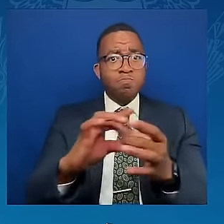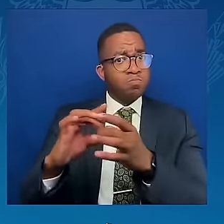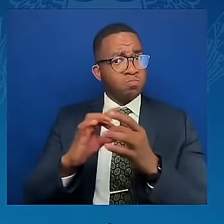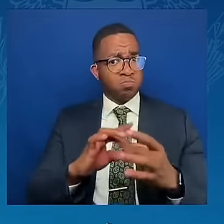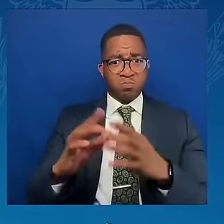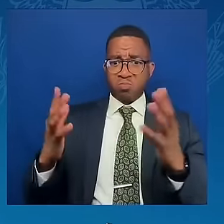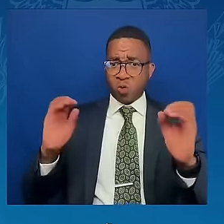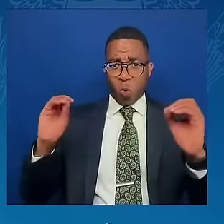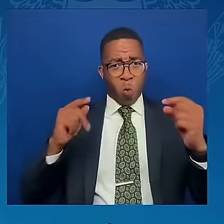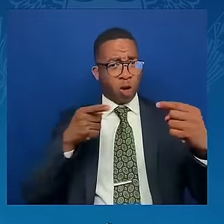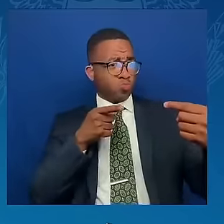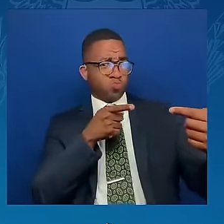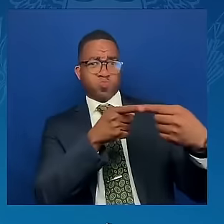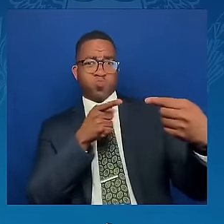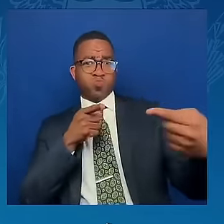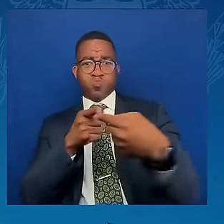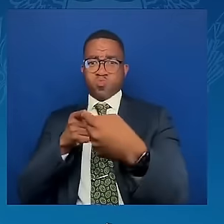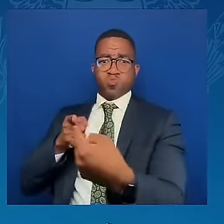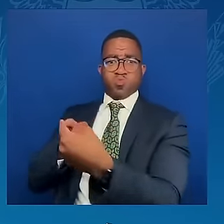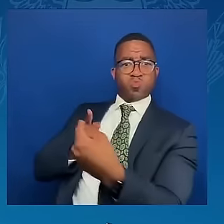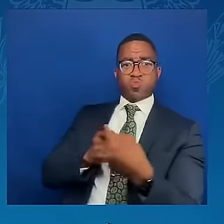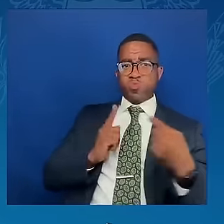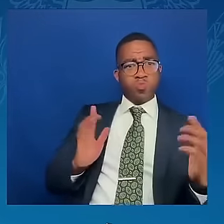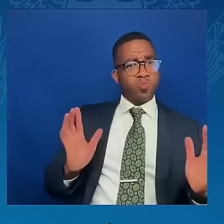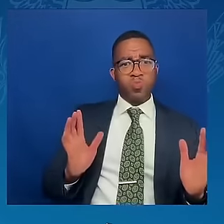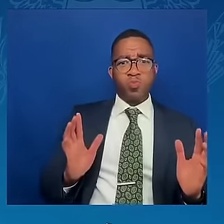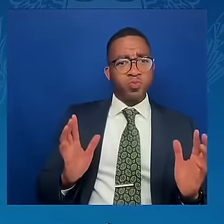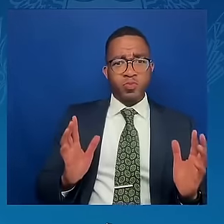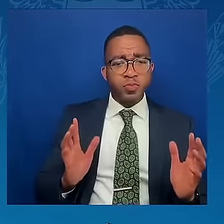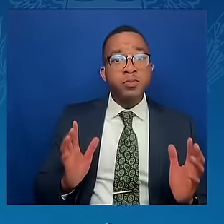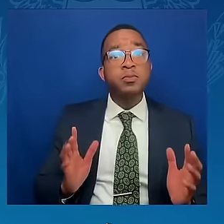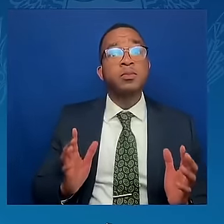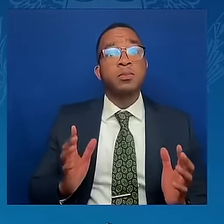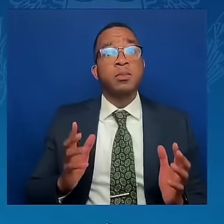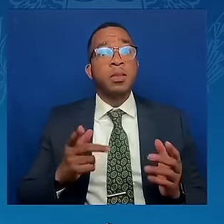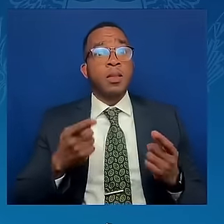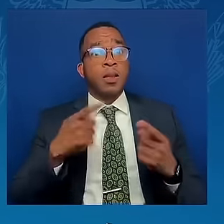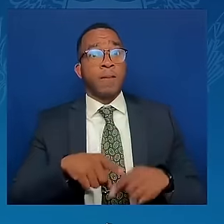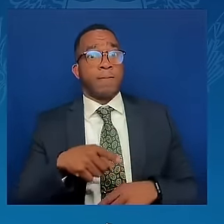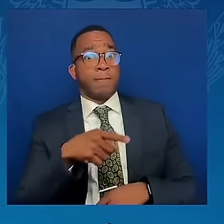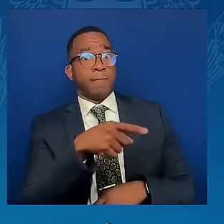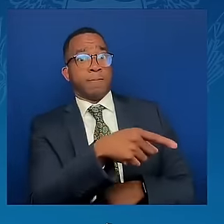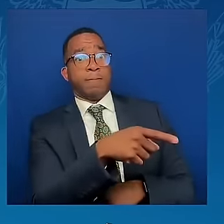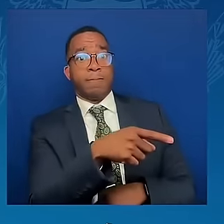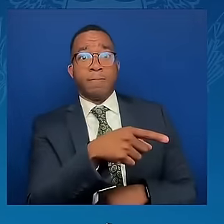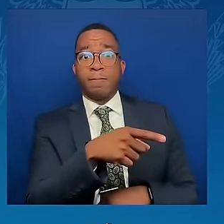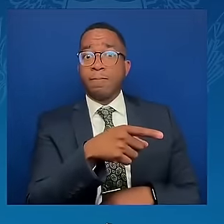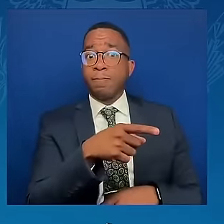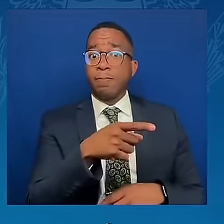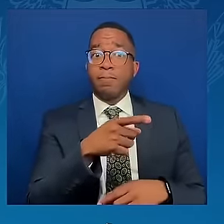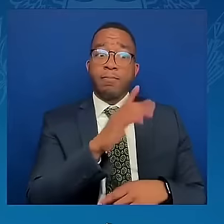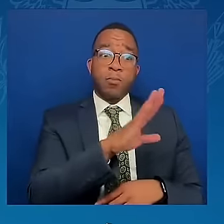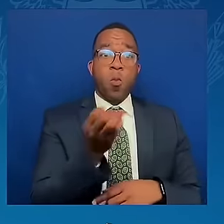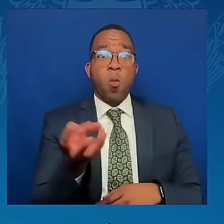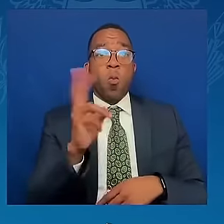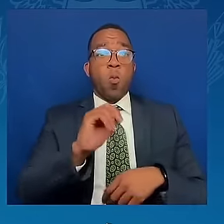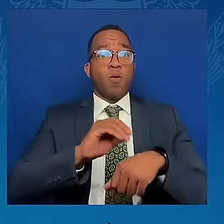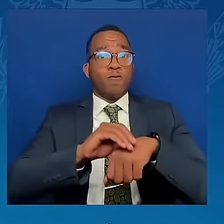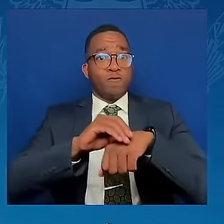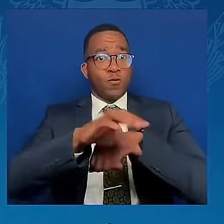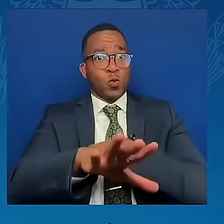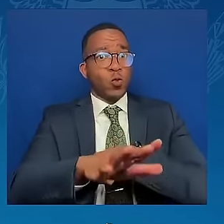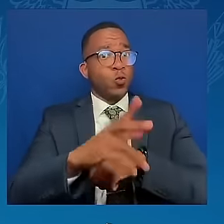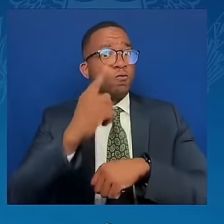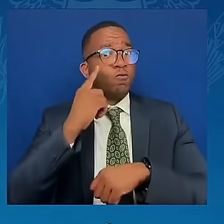is represented and has its own influence in solving a globally important issue. No one doubts